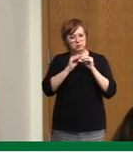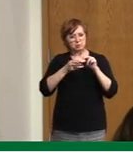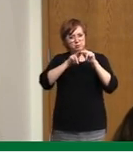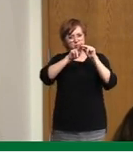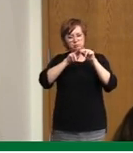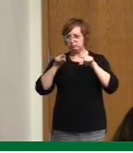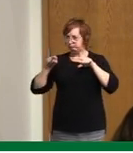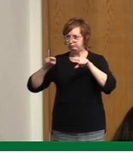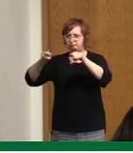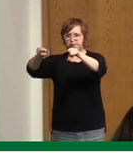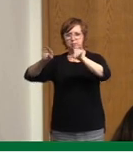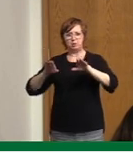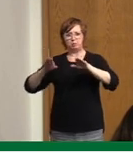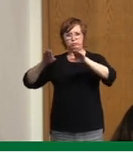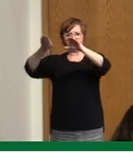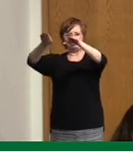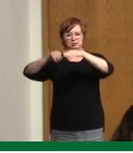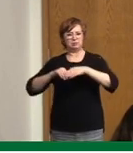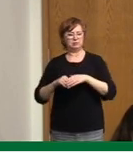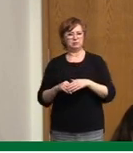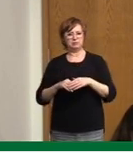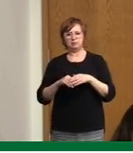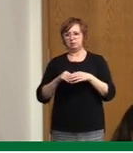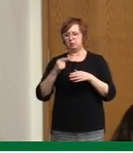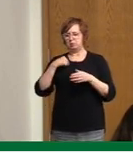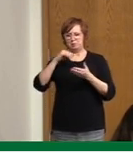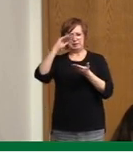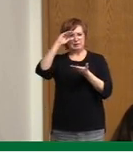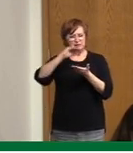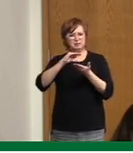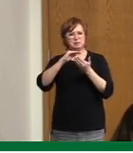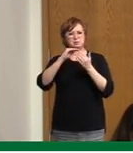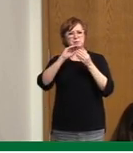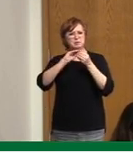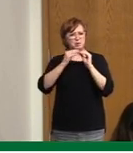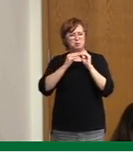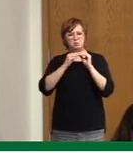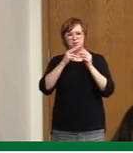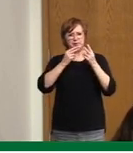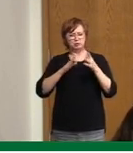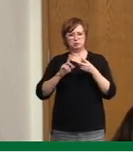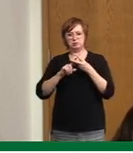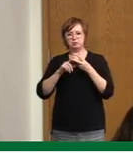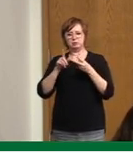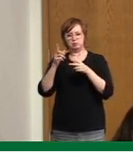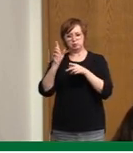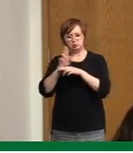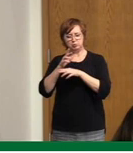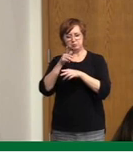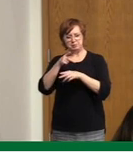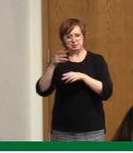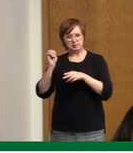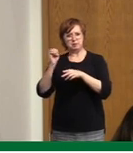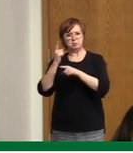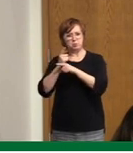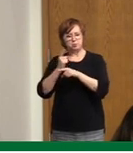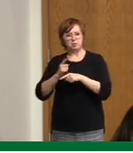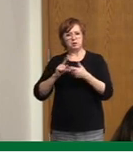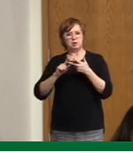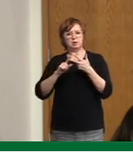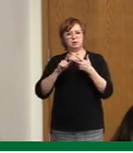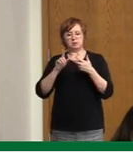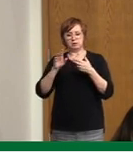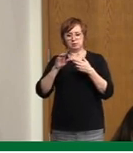well as the screening of staff, visitors, appropriate use of PPE. And to answer your question, with respect to